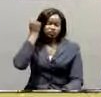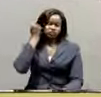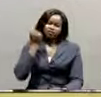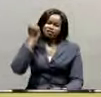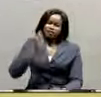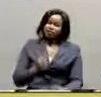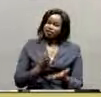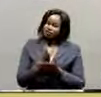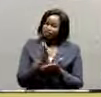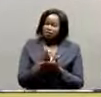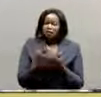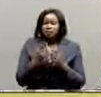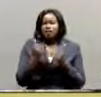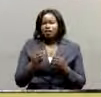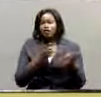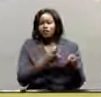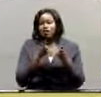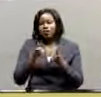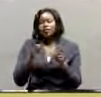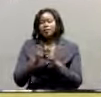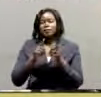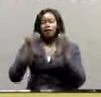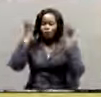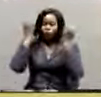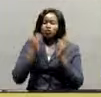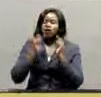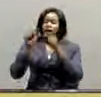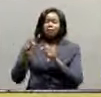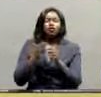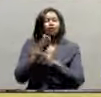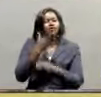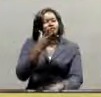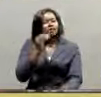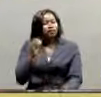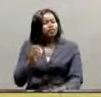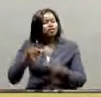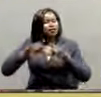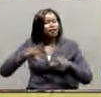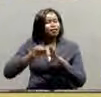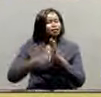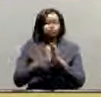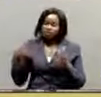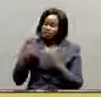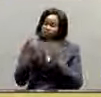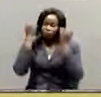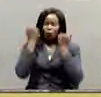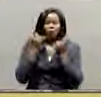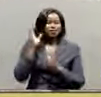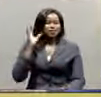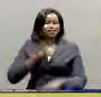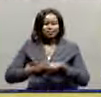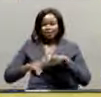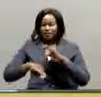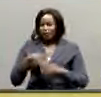Despite efforts to turn into courts, there are over 500 land cases that have not been heard in court in the past six